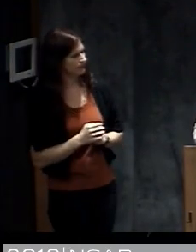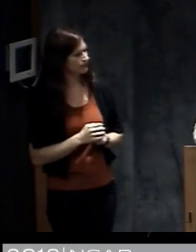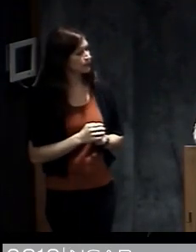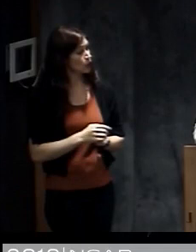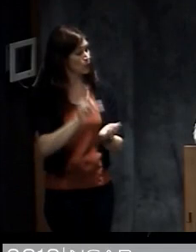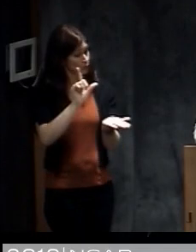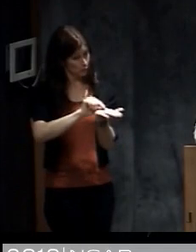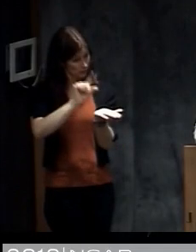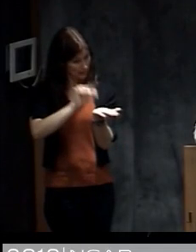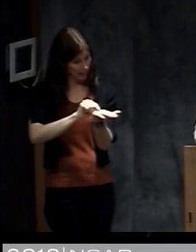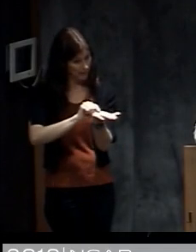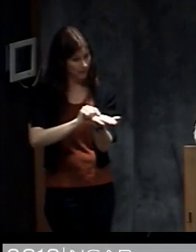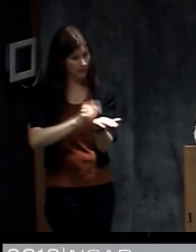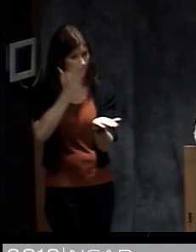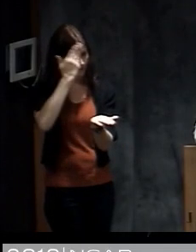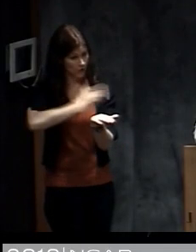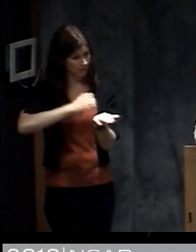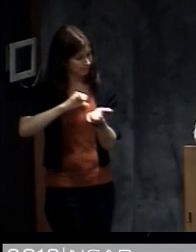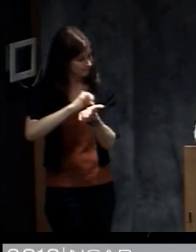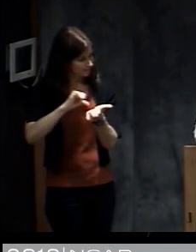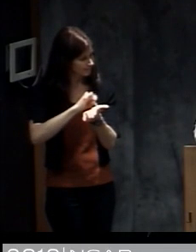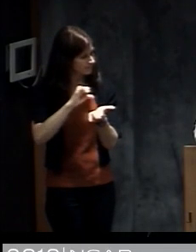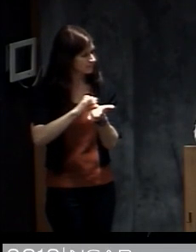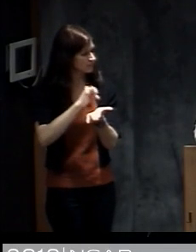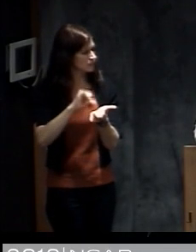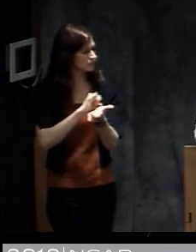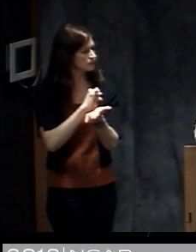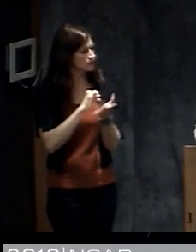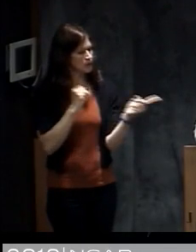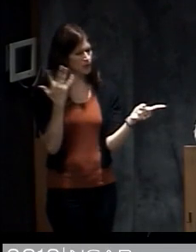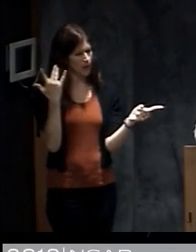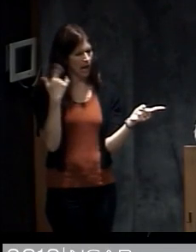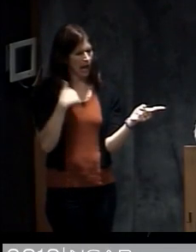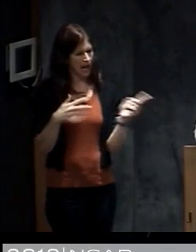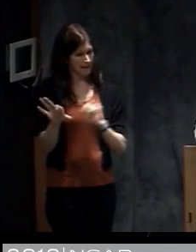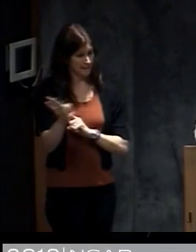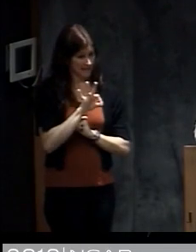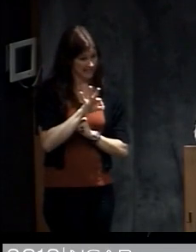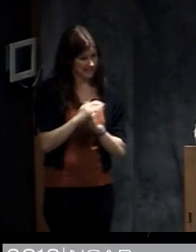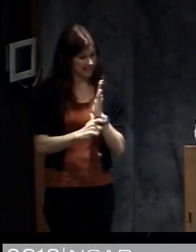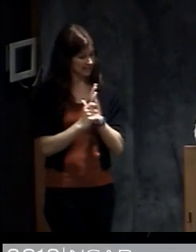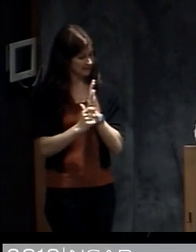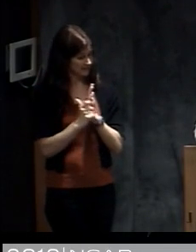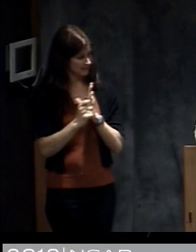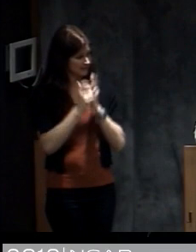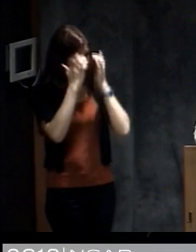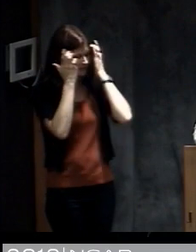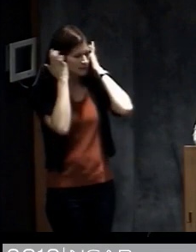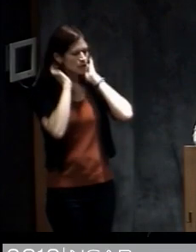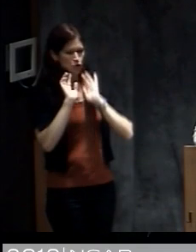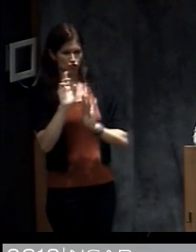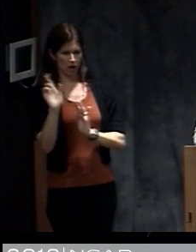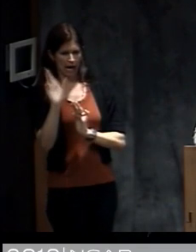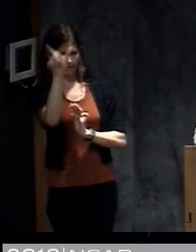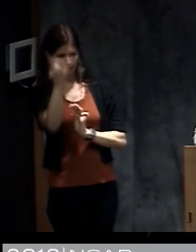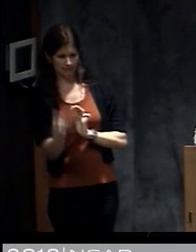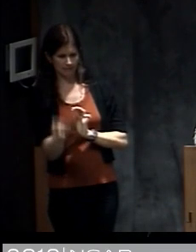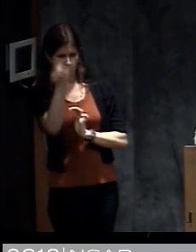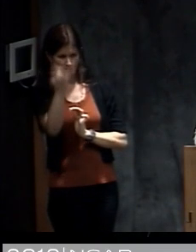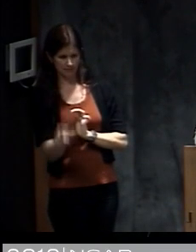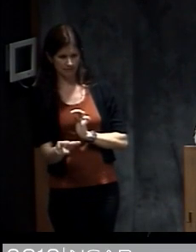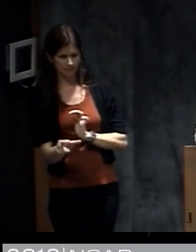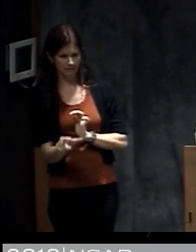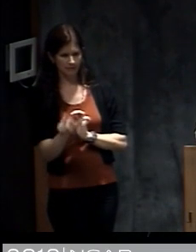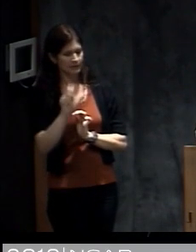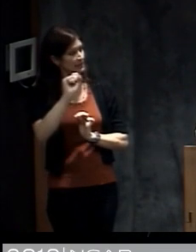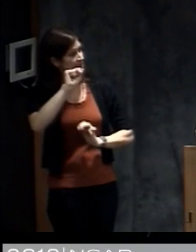front cover after Hurricane Camille made landfall. And the reason I picked this article is because on the right hand side you can see here it says Spiro